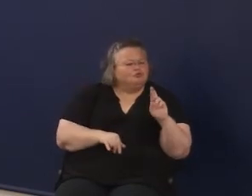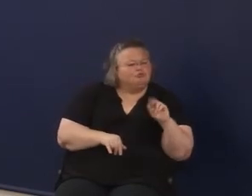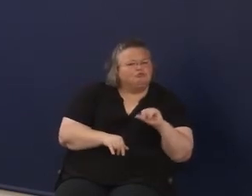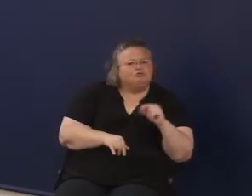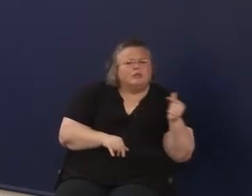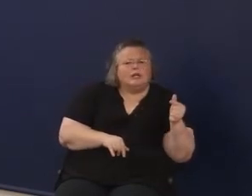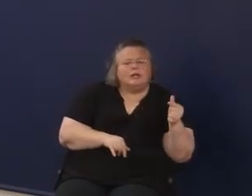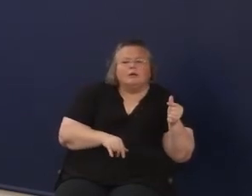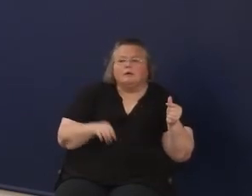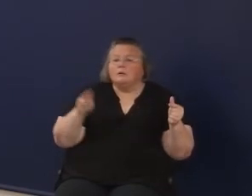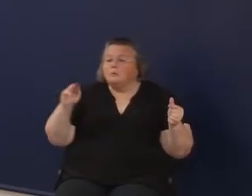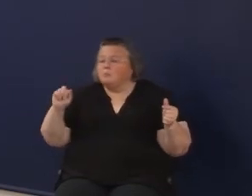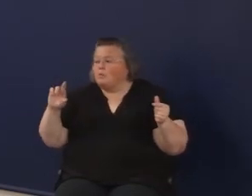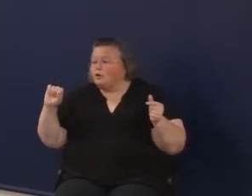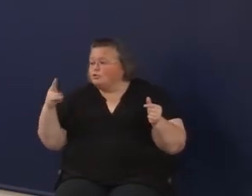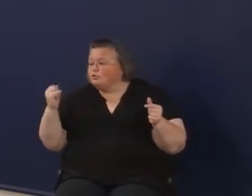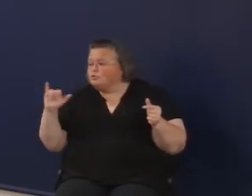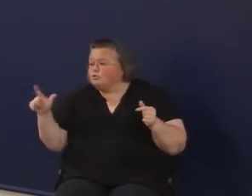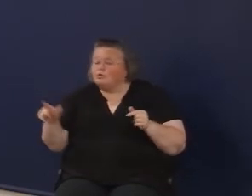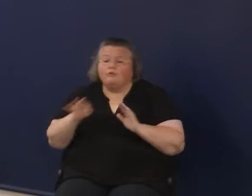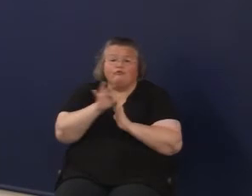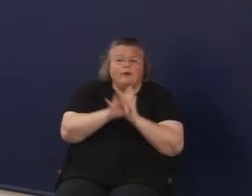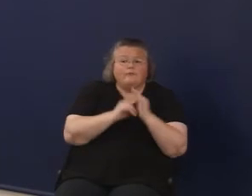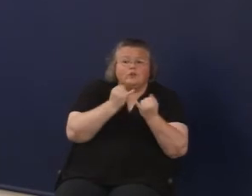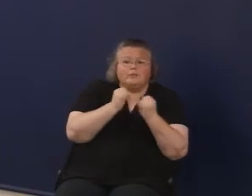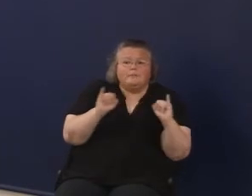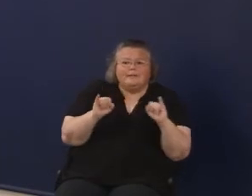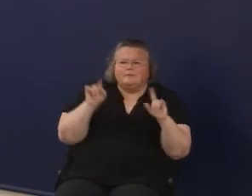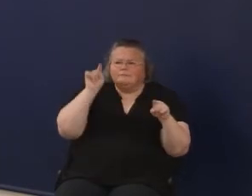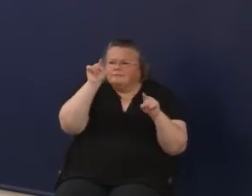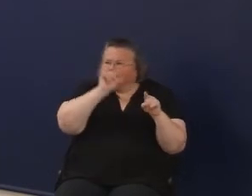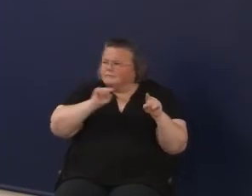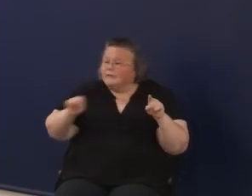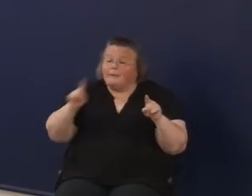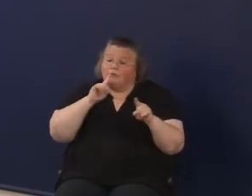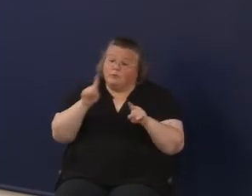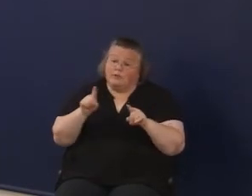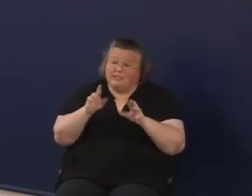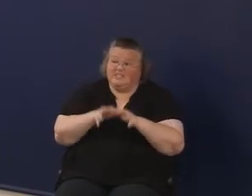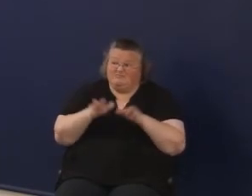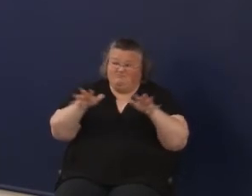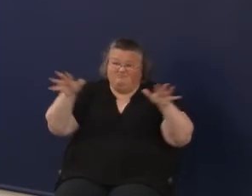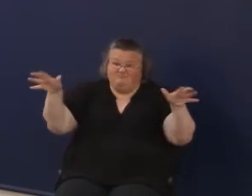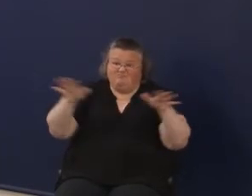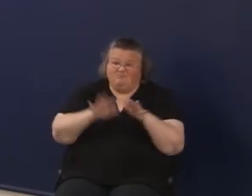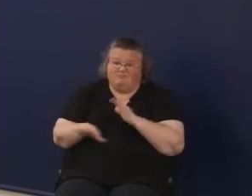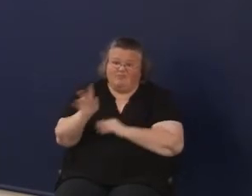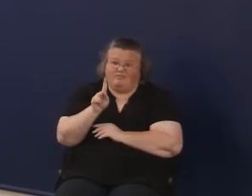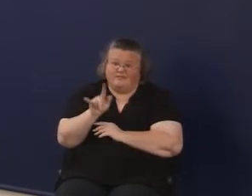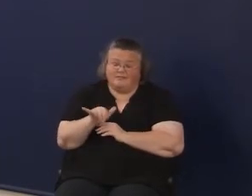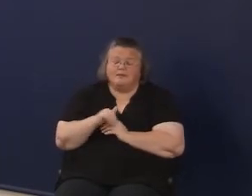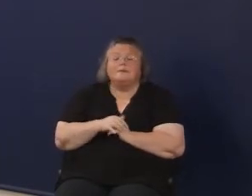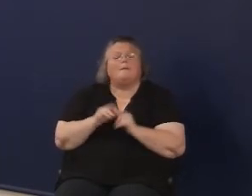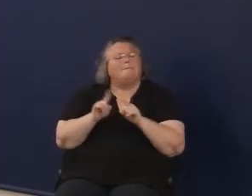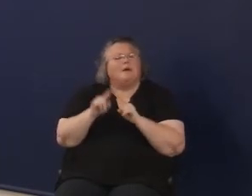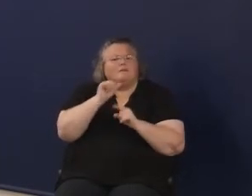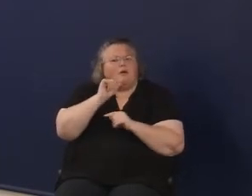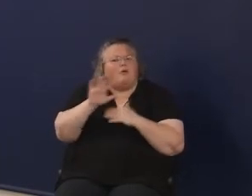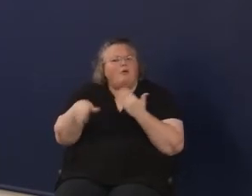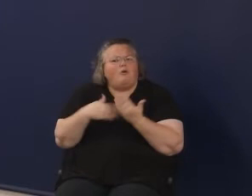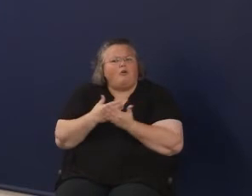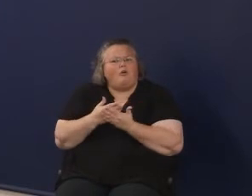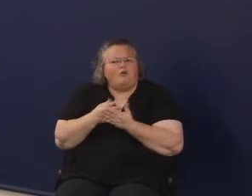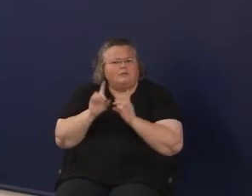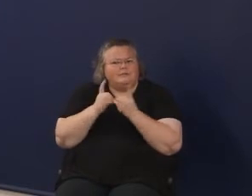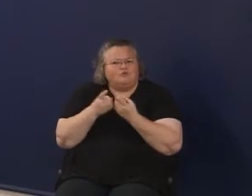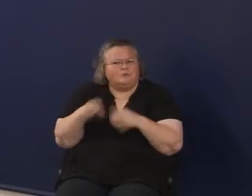or Marshall, Frankfurt Independent? I mean, you know, it's pretty widespread across the state, but not all districts